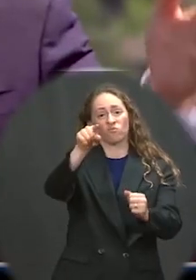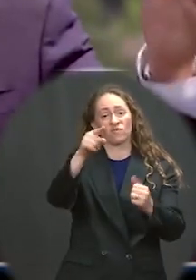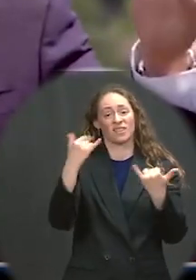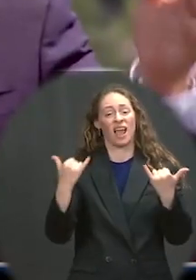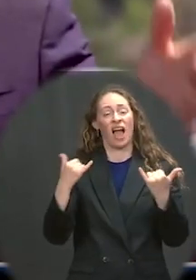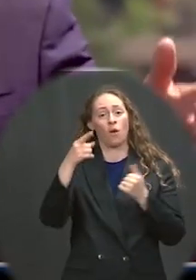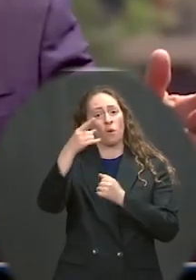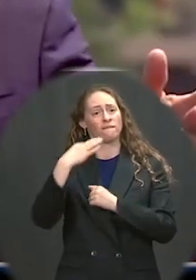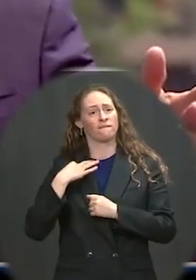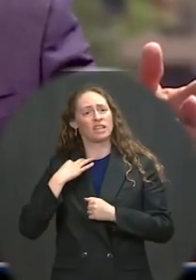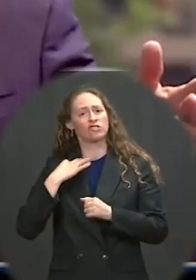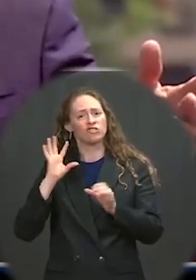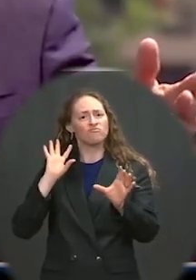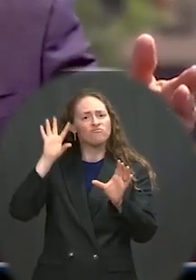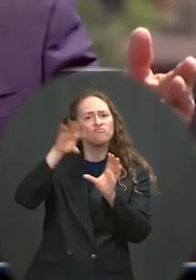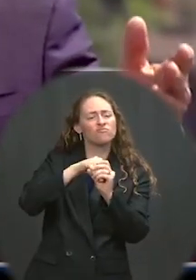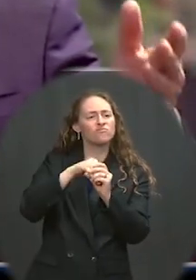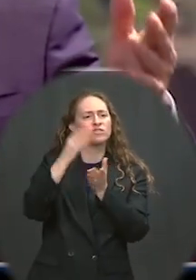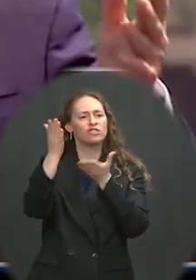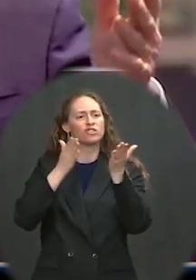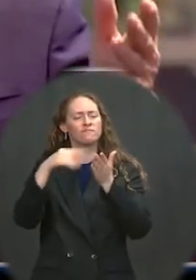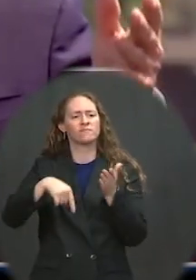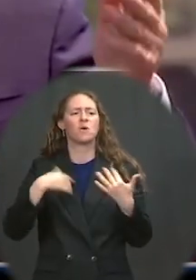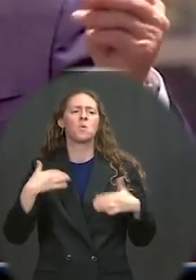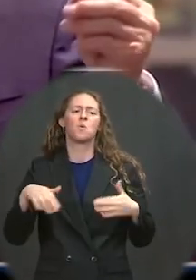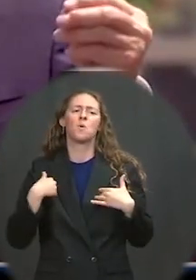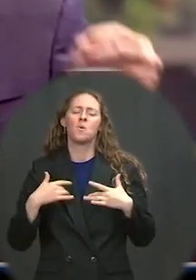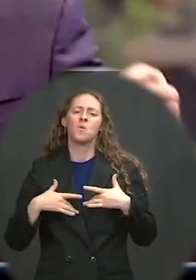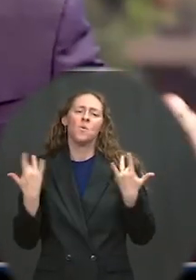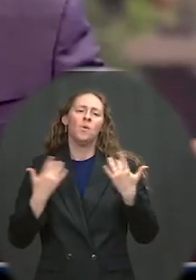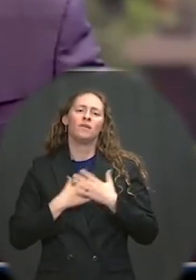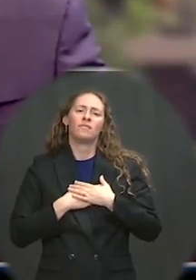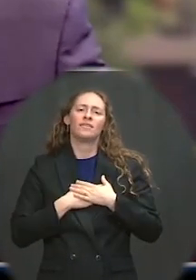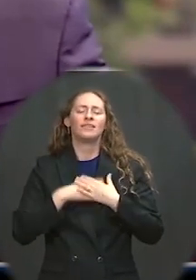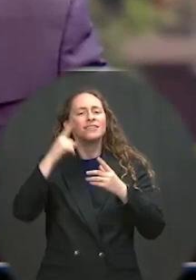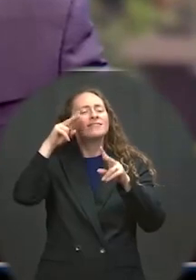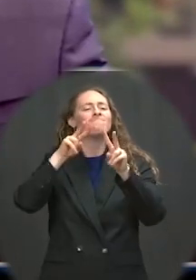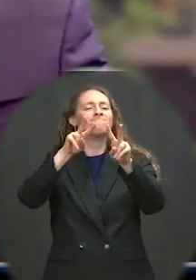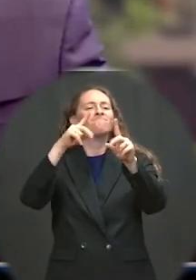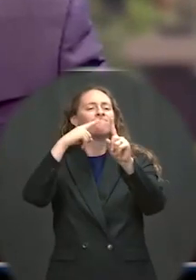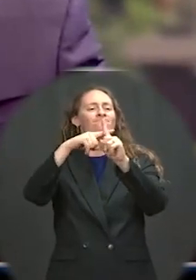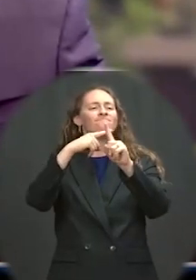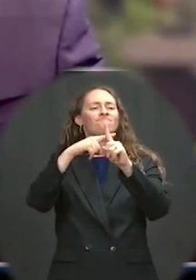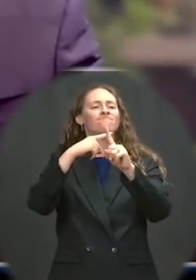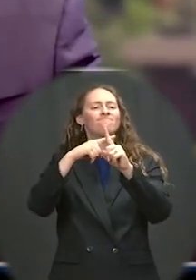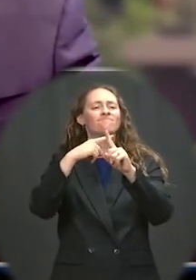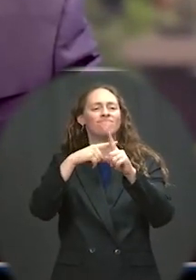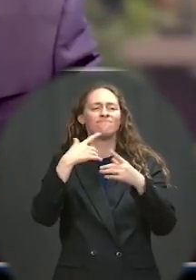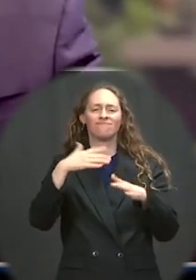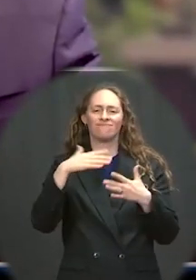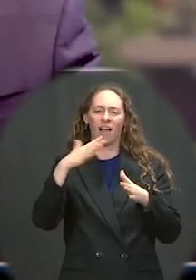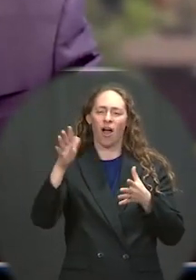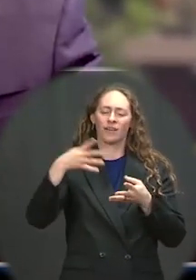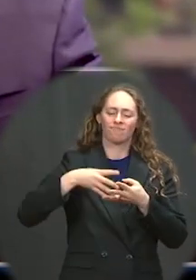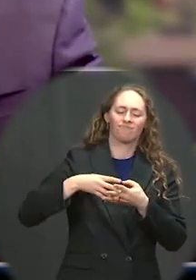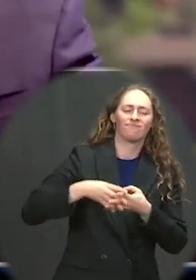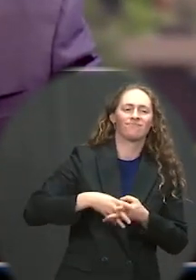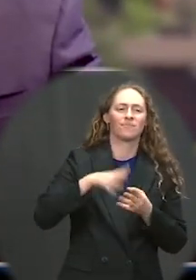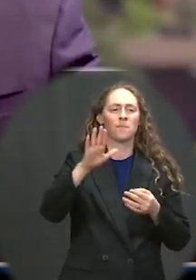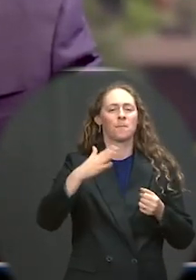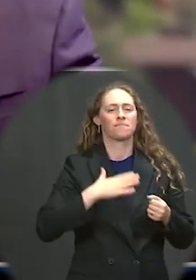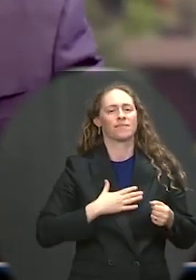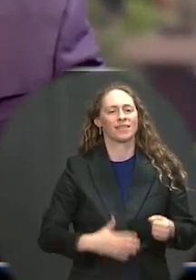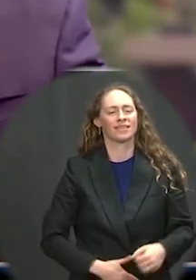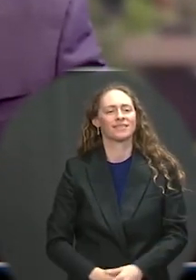optimistic about our future. You understand in your bones that our diversity is one of the enduring advantages